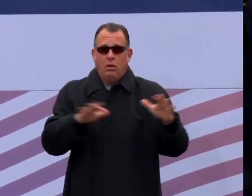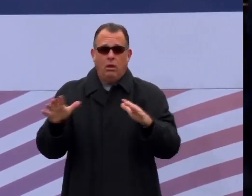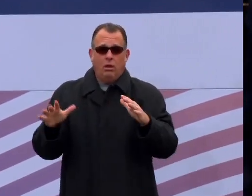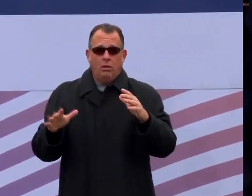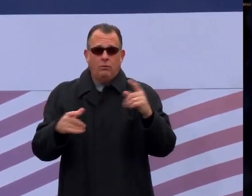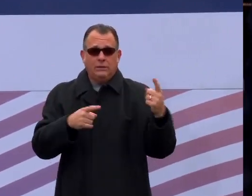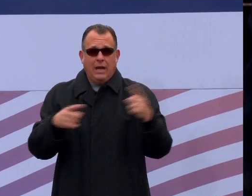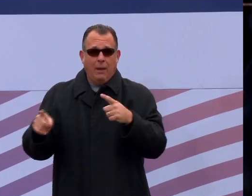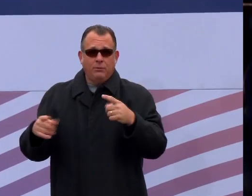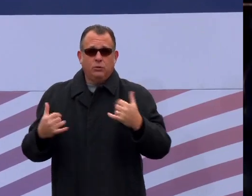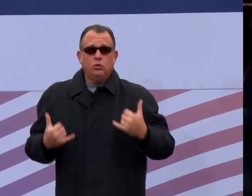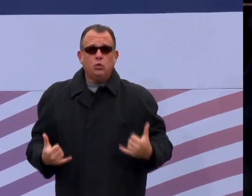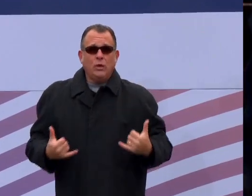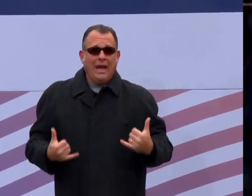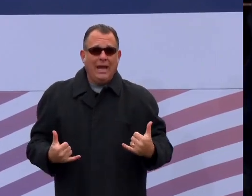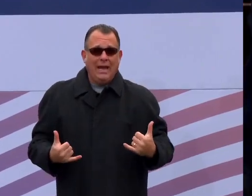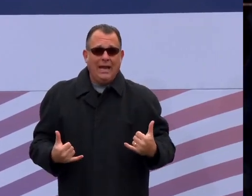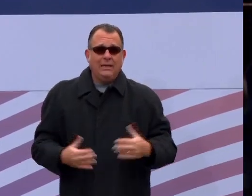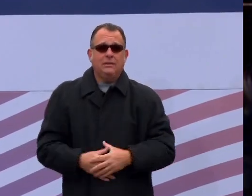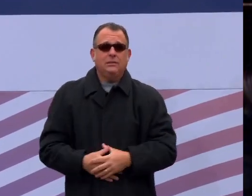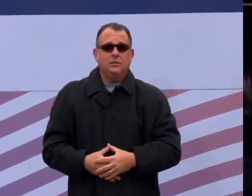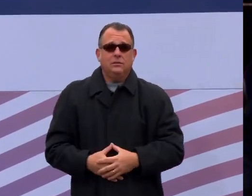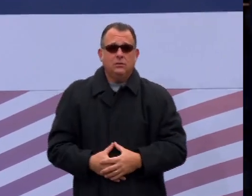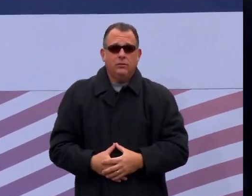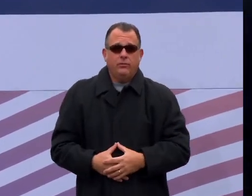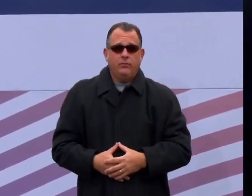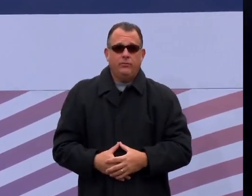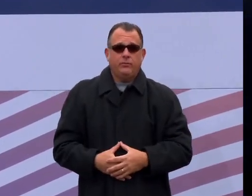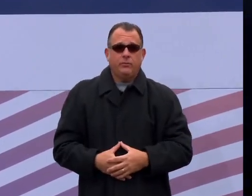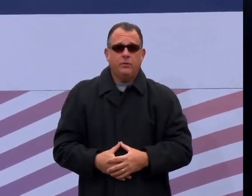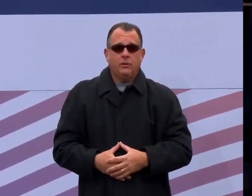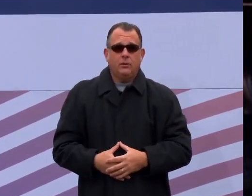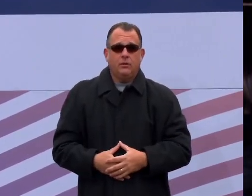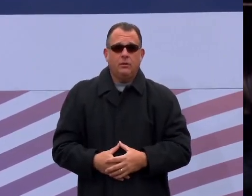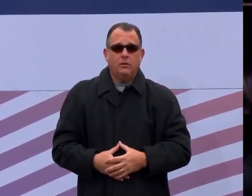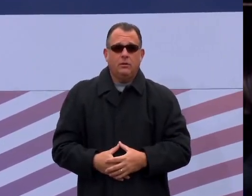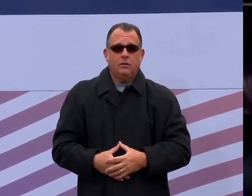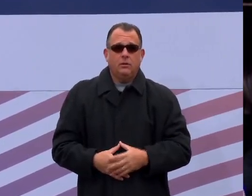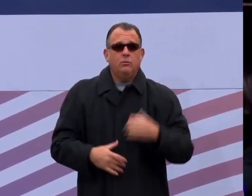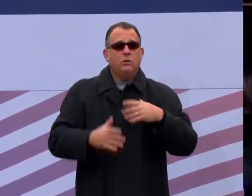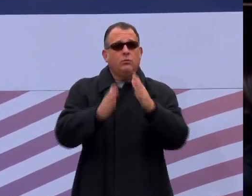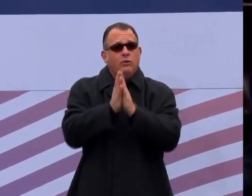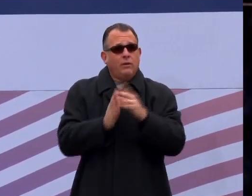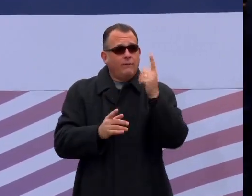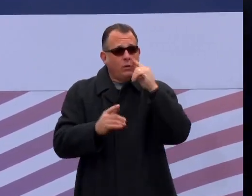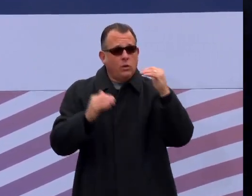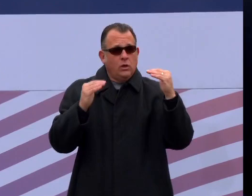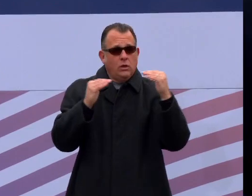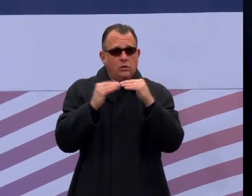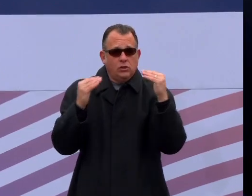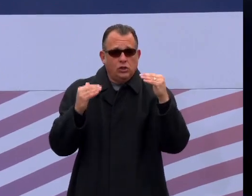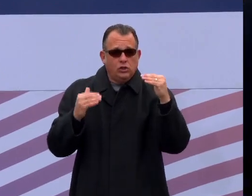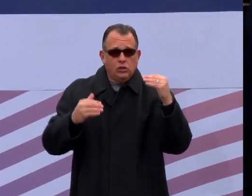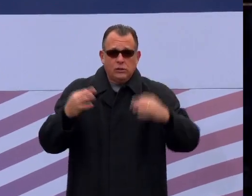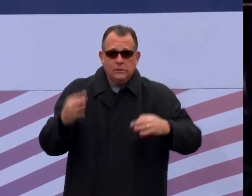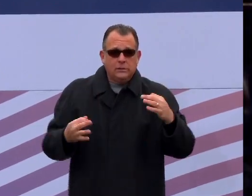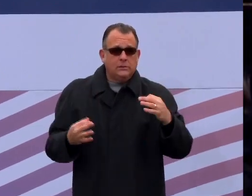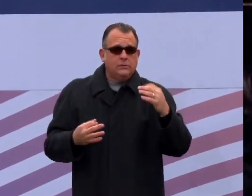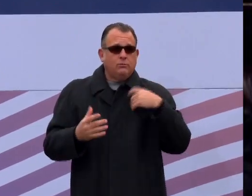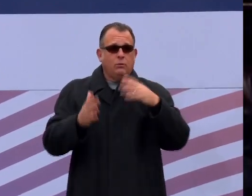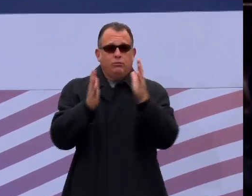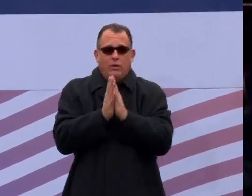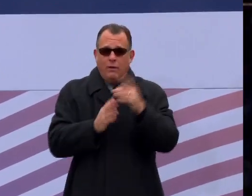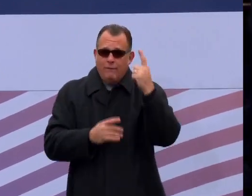and in the days to come, we pray for justice. We pray for opportunity. We pray